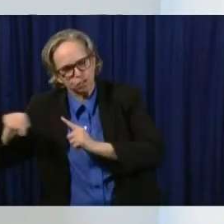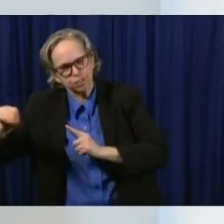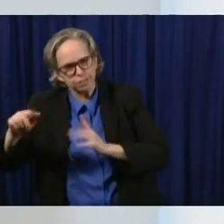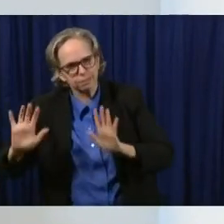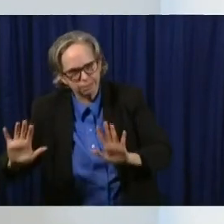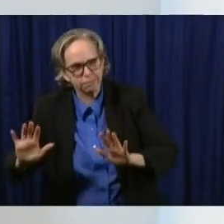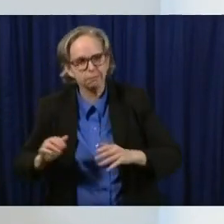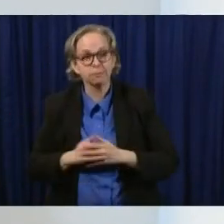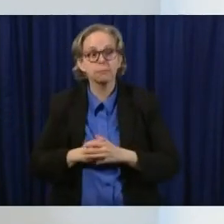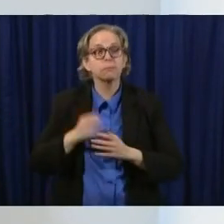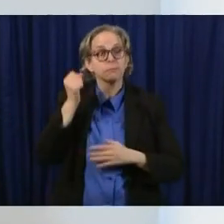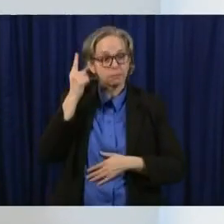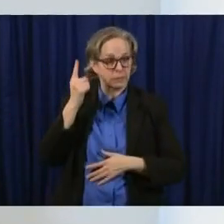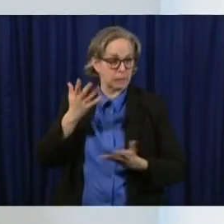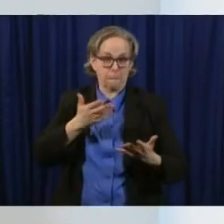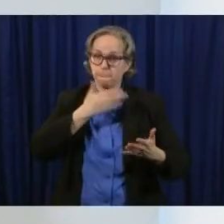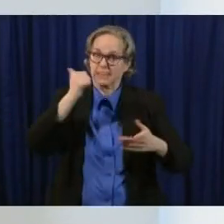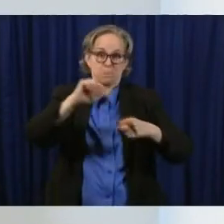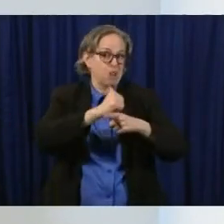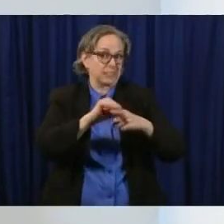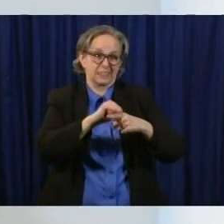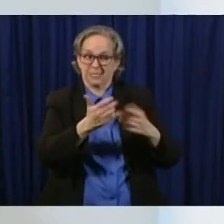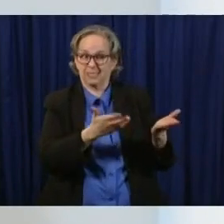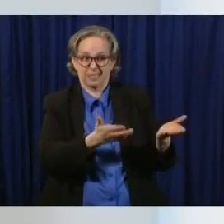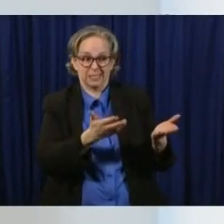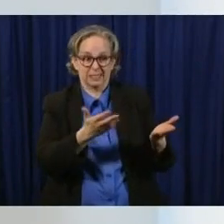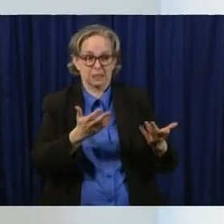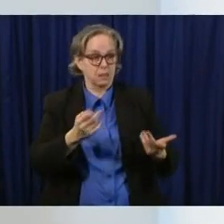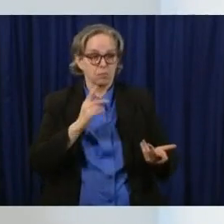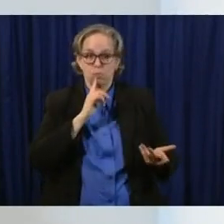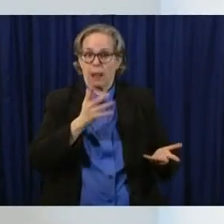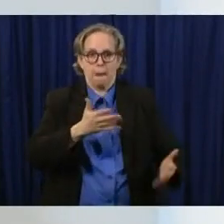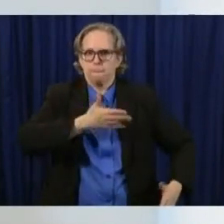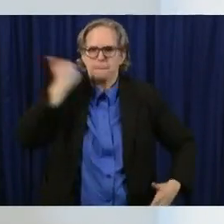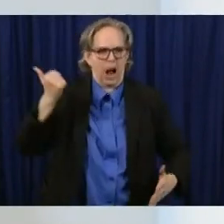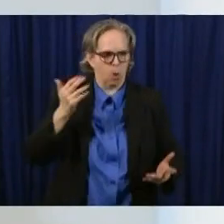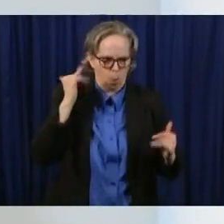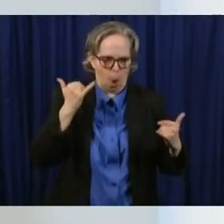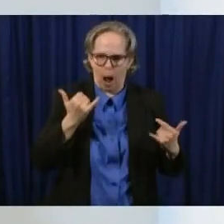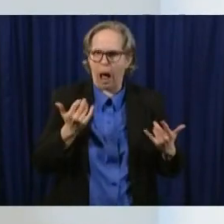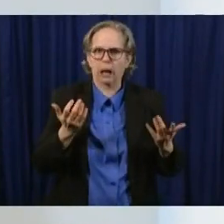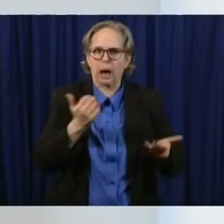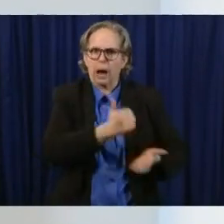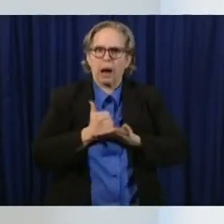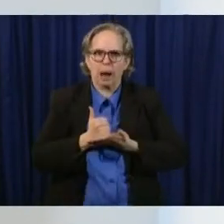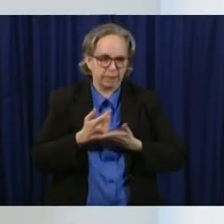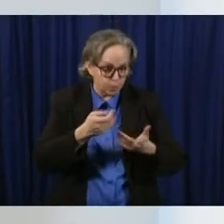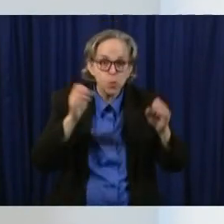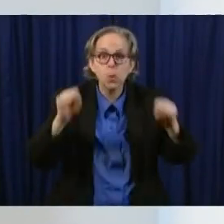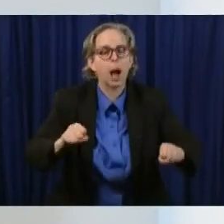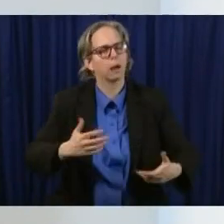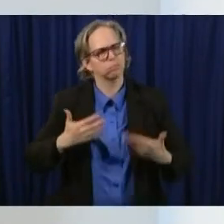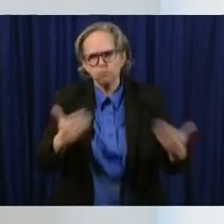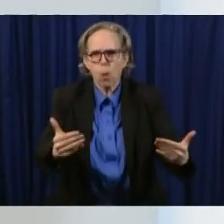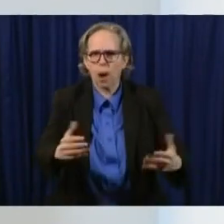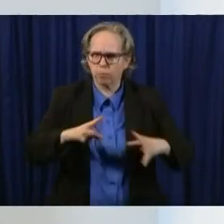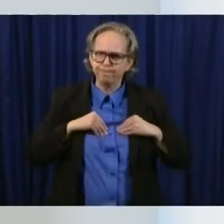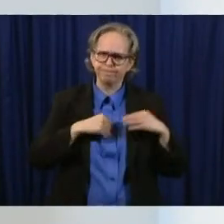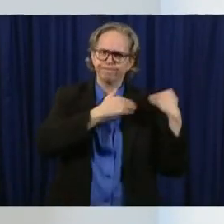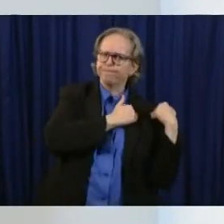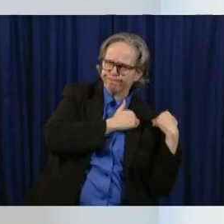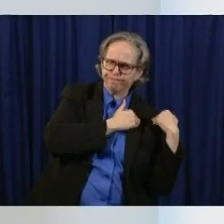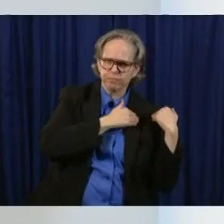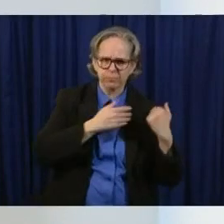if if business can do it which many businesses already are so we're trying to be firm and reasonable and we hope that this clarification today